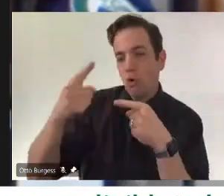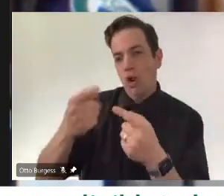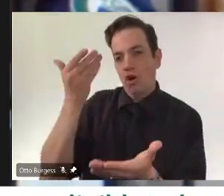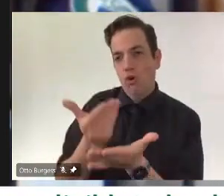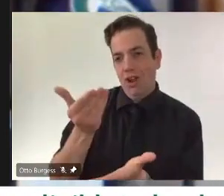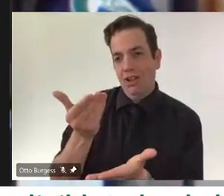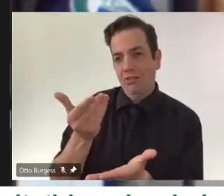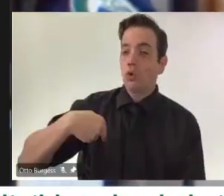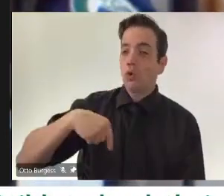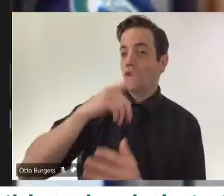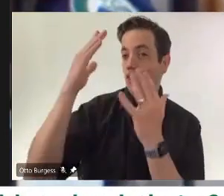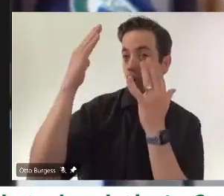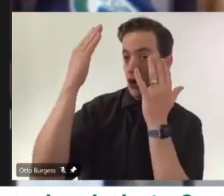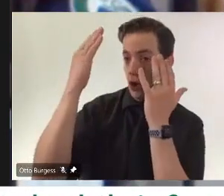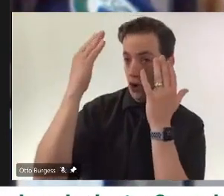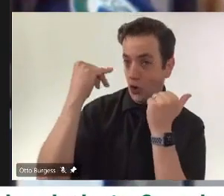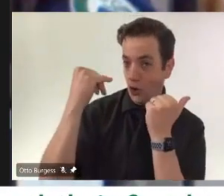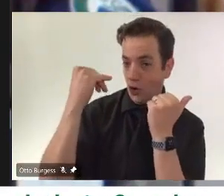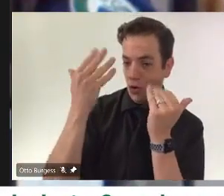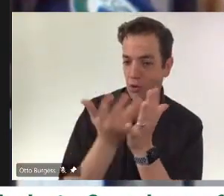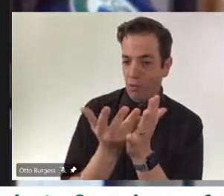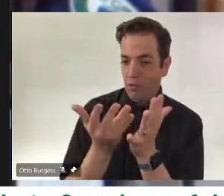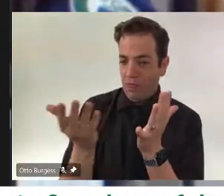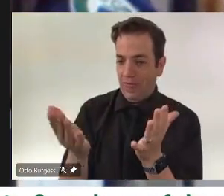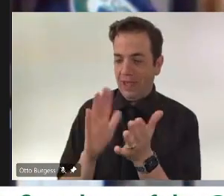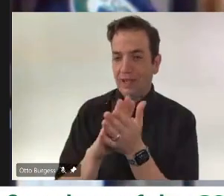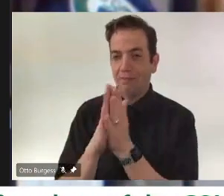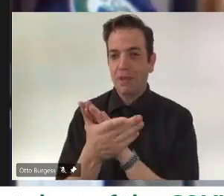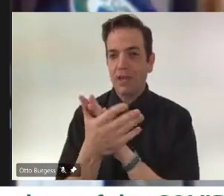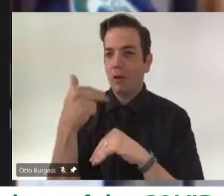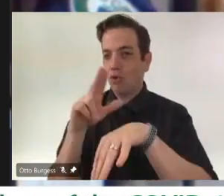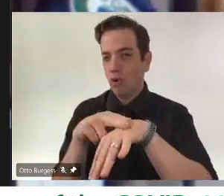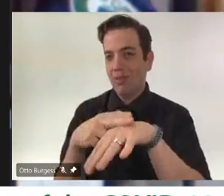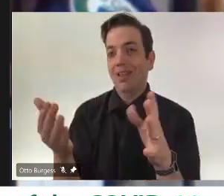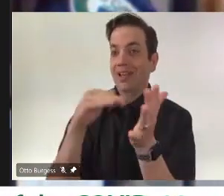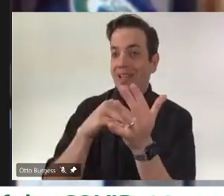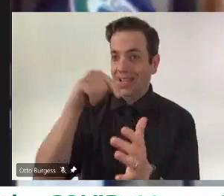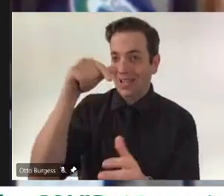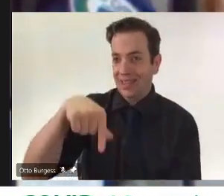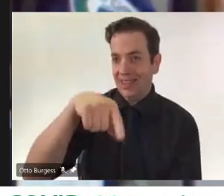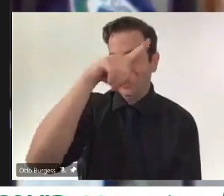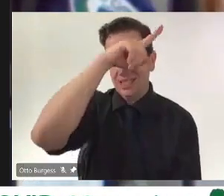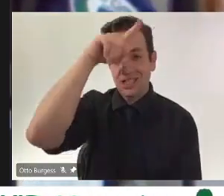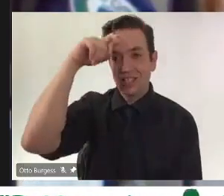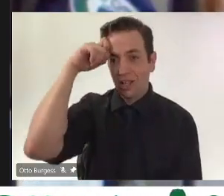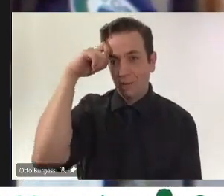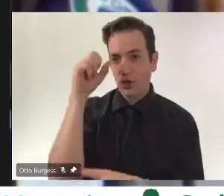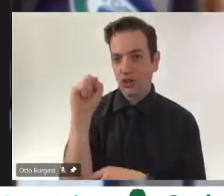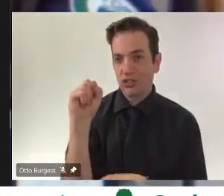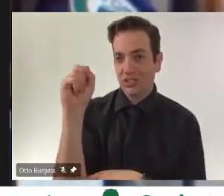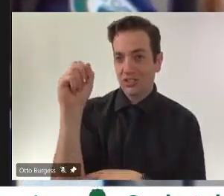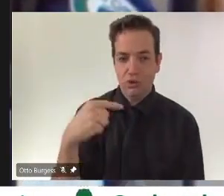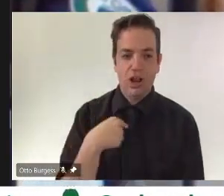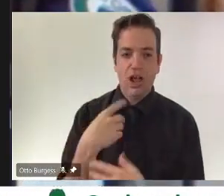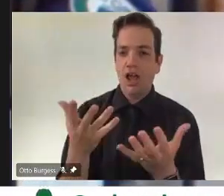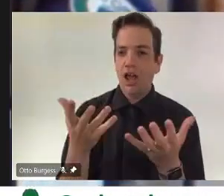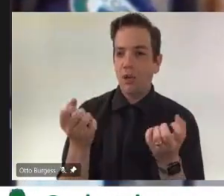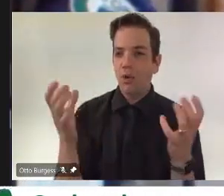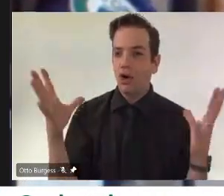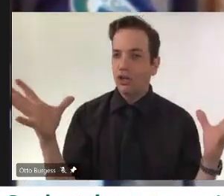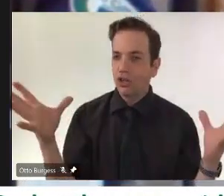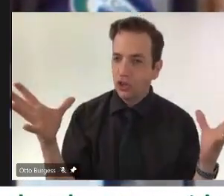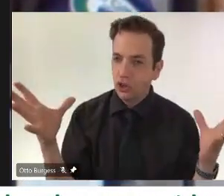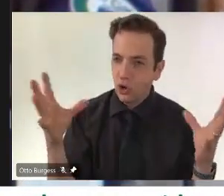should be so we can all have a great Saskatchewan summer. I want to close today by again thanking the thousands of healthcare workers, giving